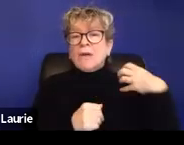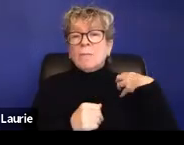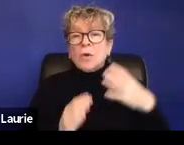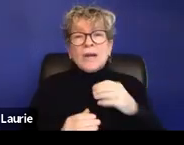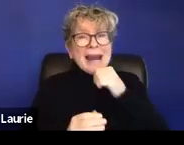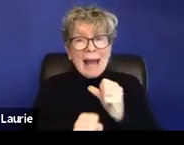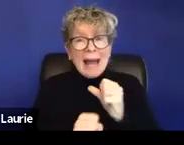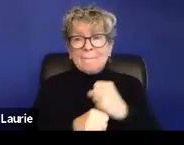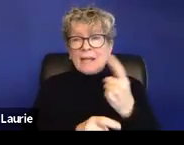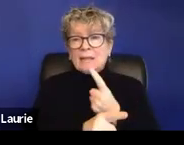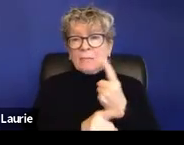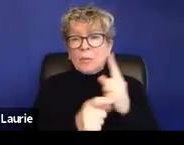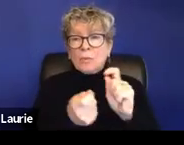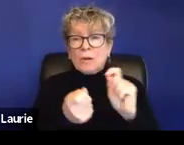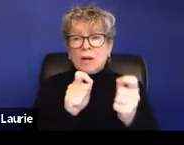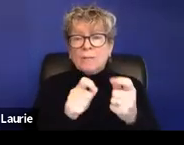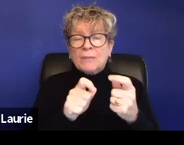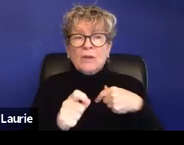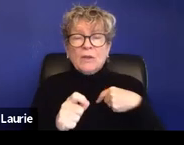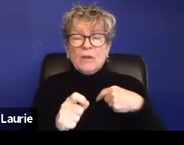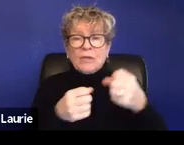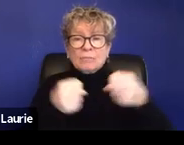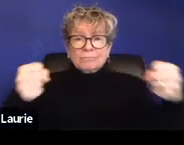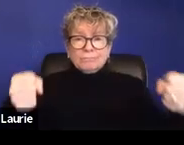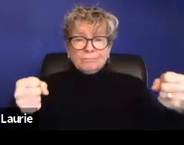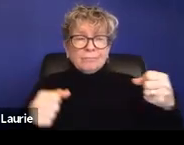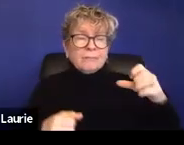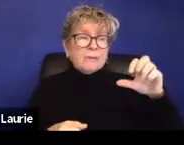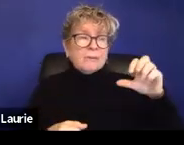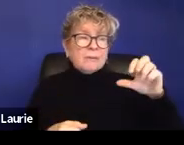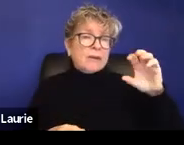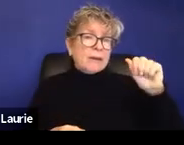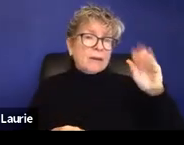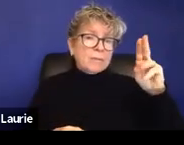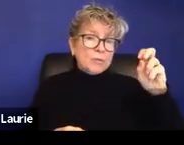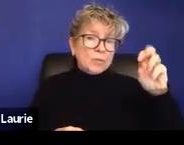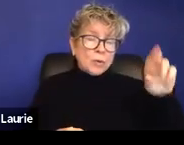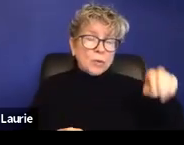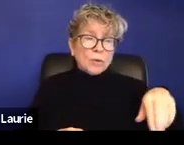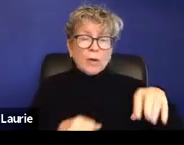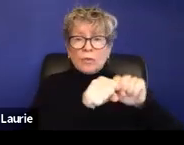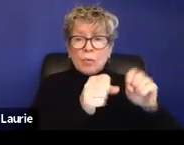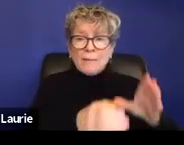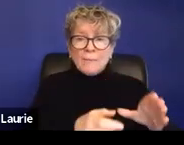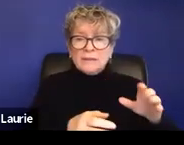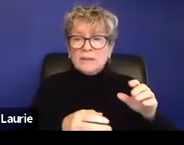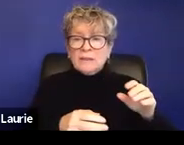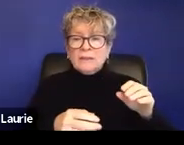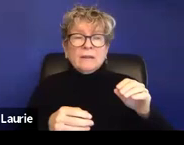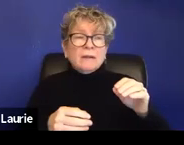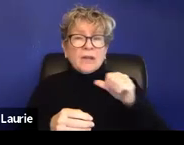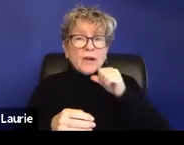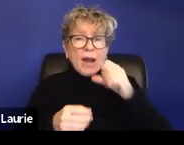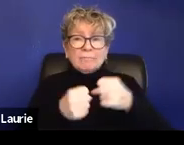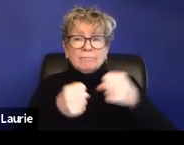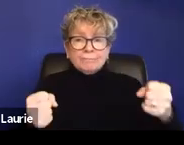aren't moving the abuser, the rapist away, or putting them on a different schedule and they're still expecting the survivor to work with,